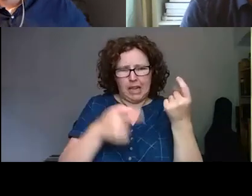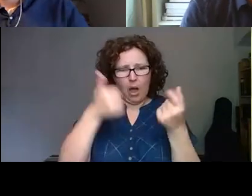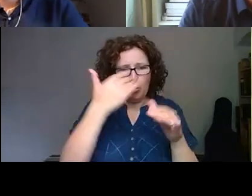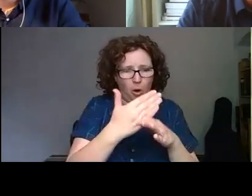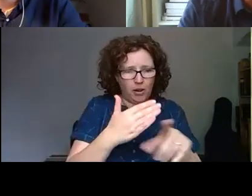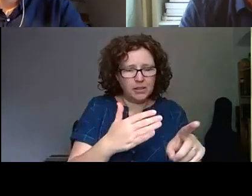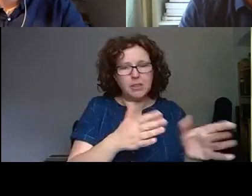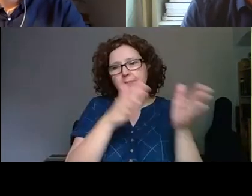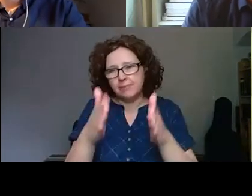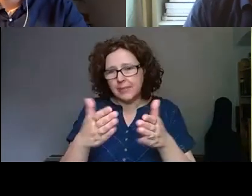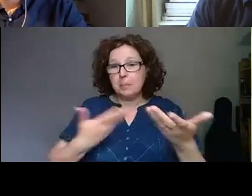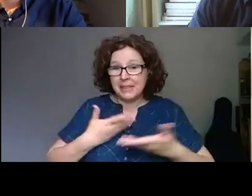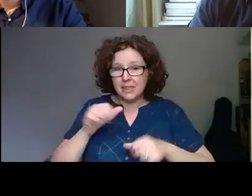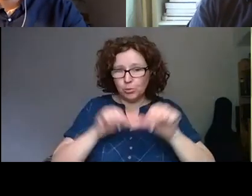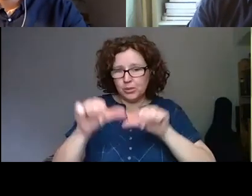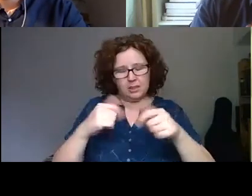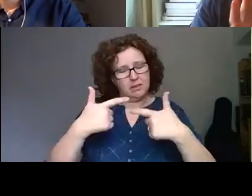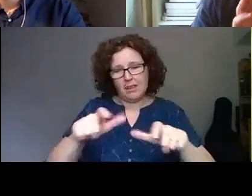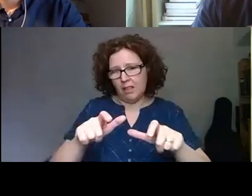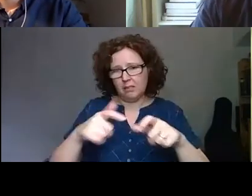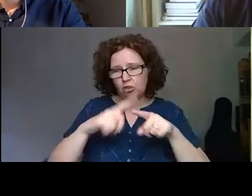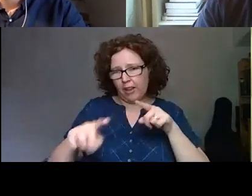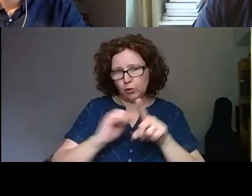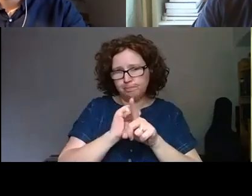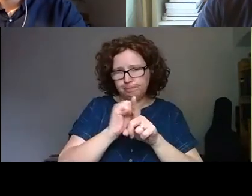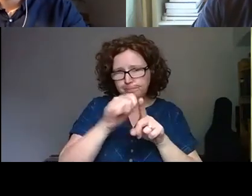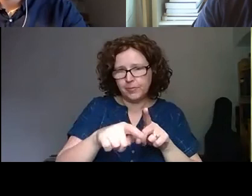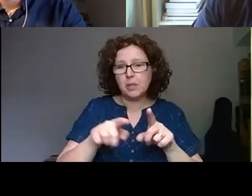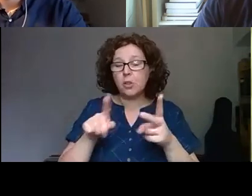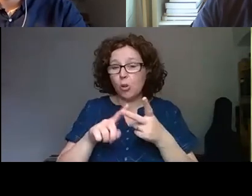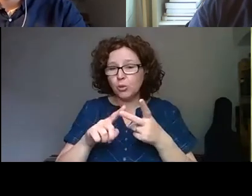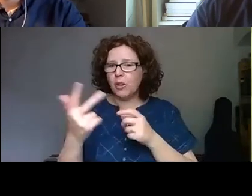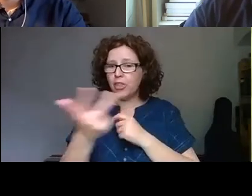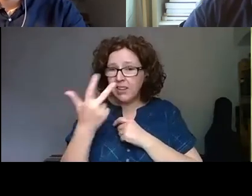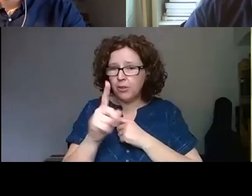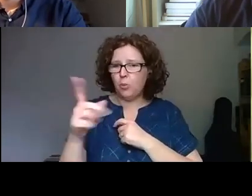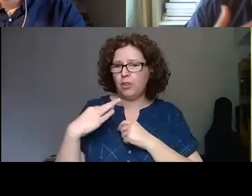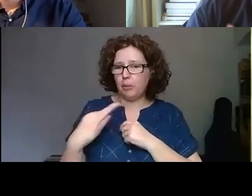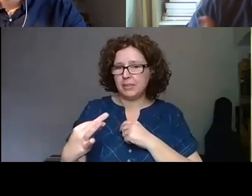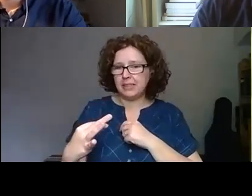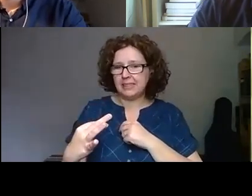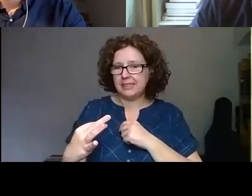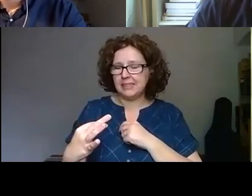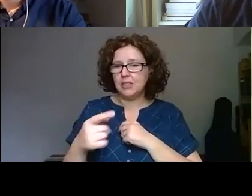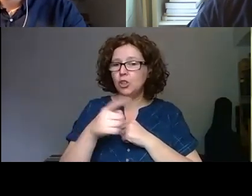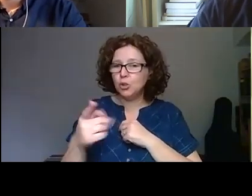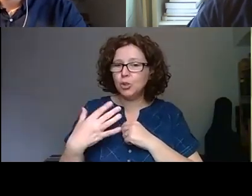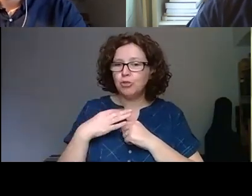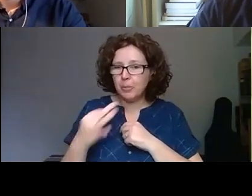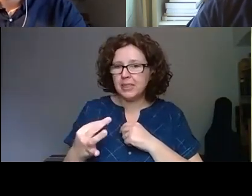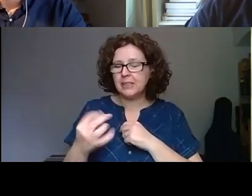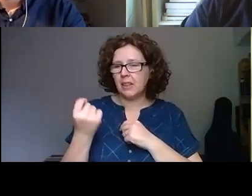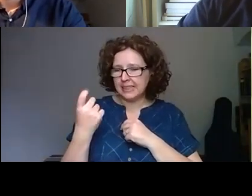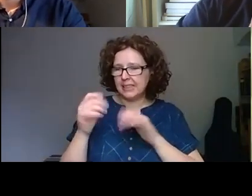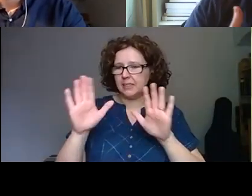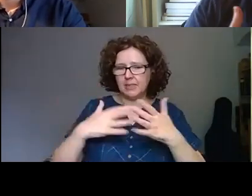processes which we still try and perfect. But it's what the three of you represent it's about understanding the most emotional dimension to all